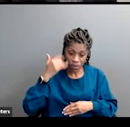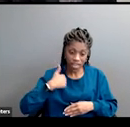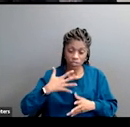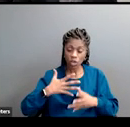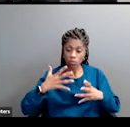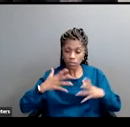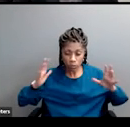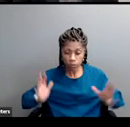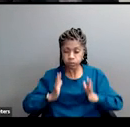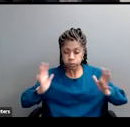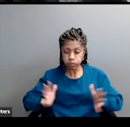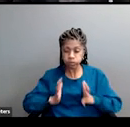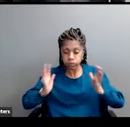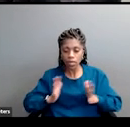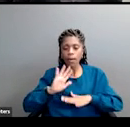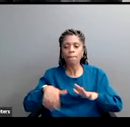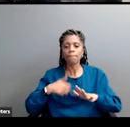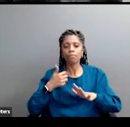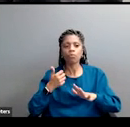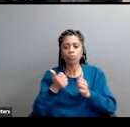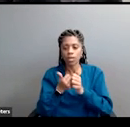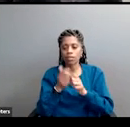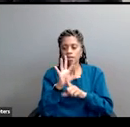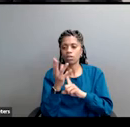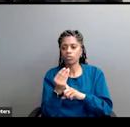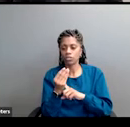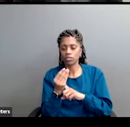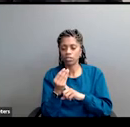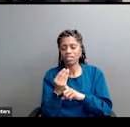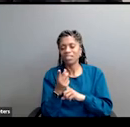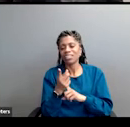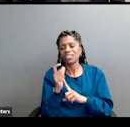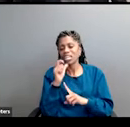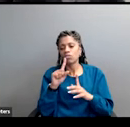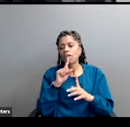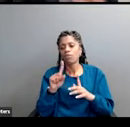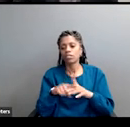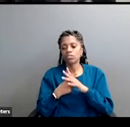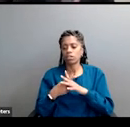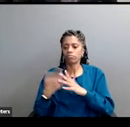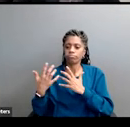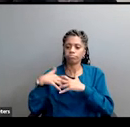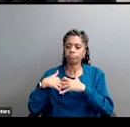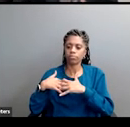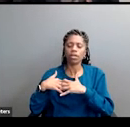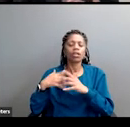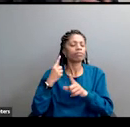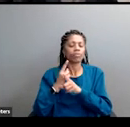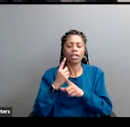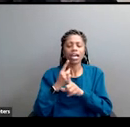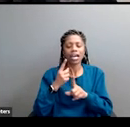culture wars are not primarily grassroots. Yes, there's grassroots anxiety about